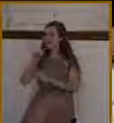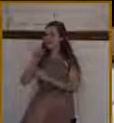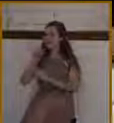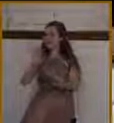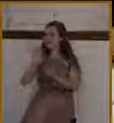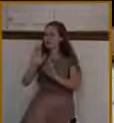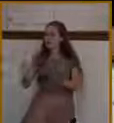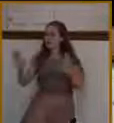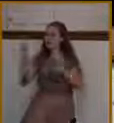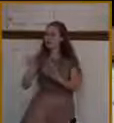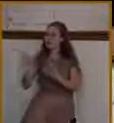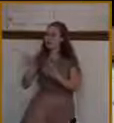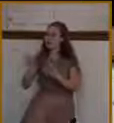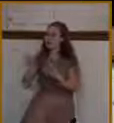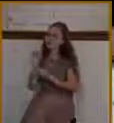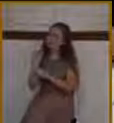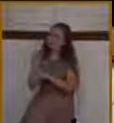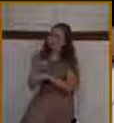Help us, Lord,